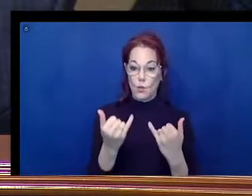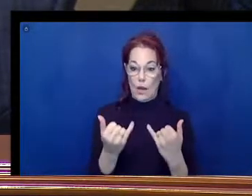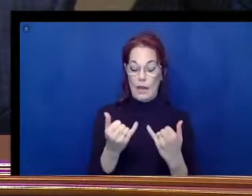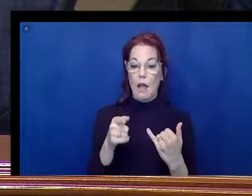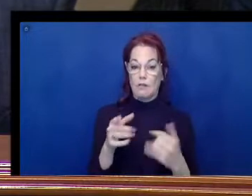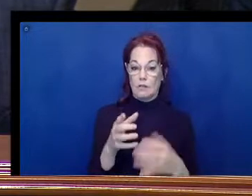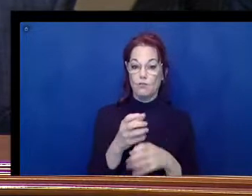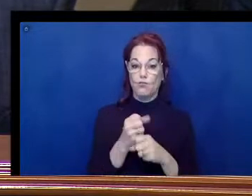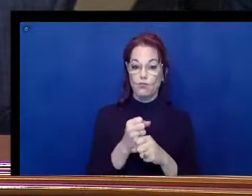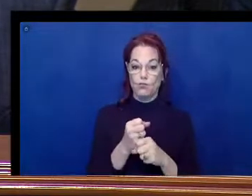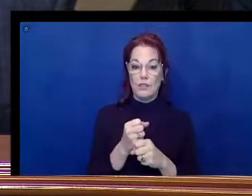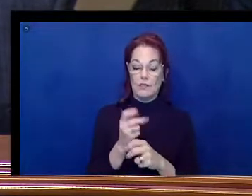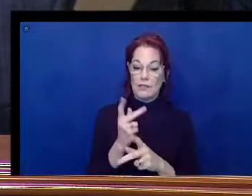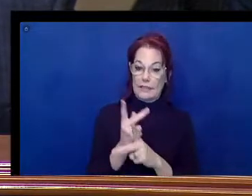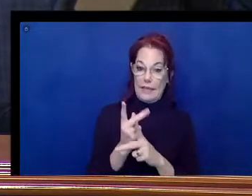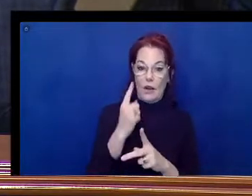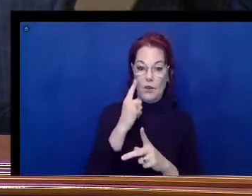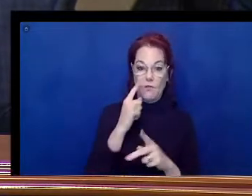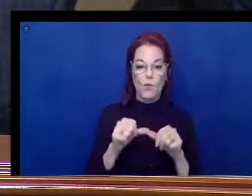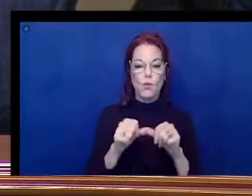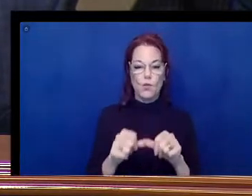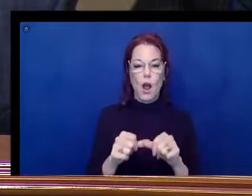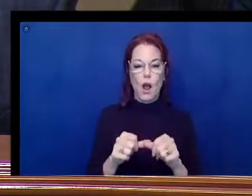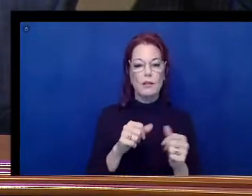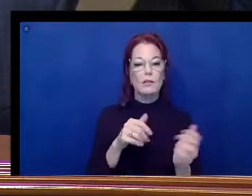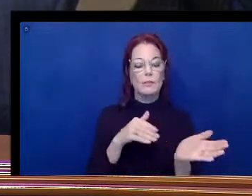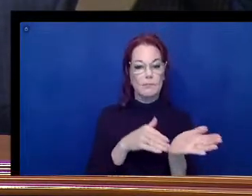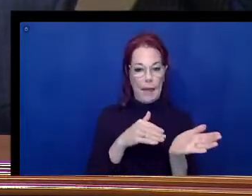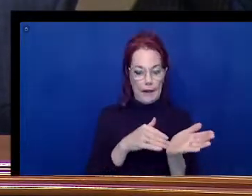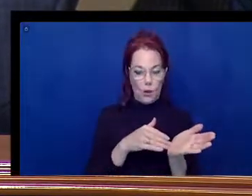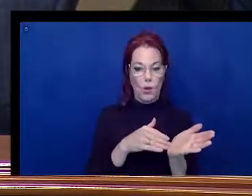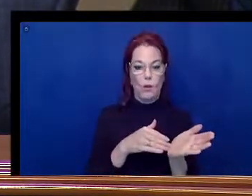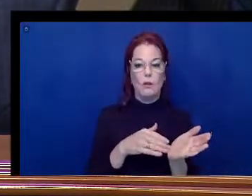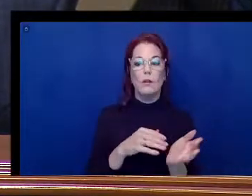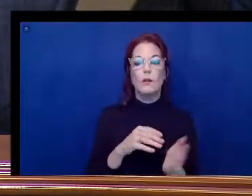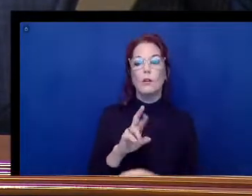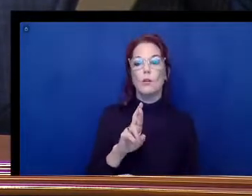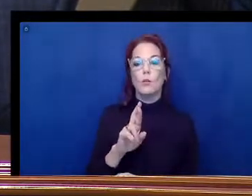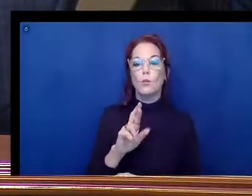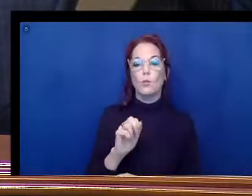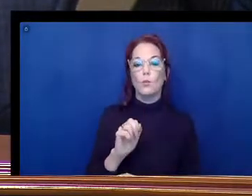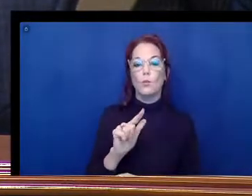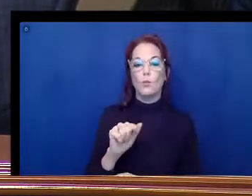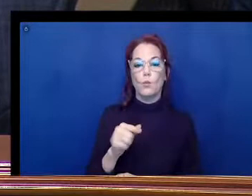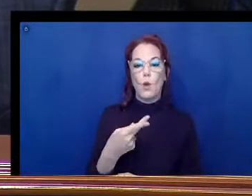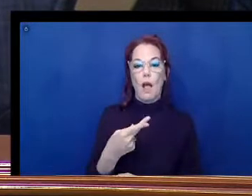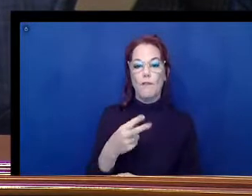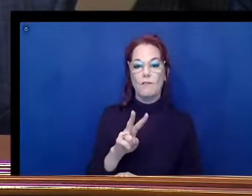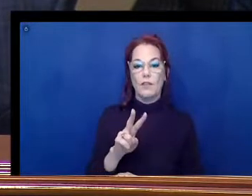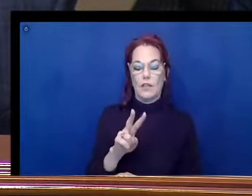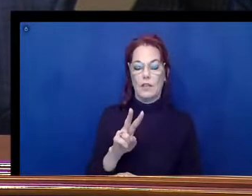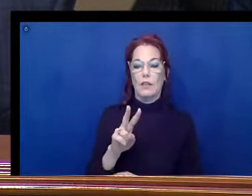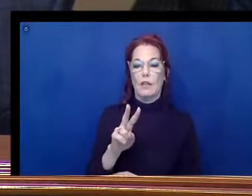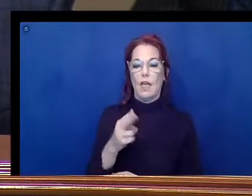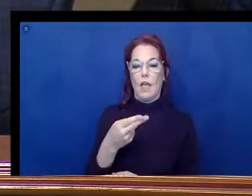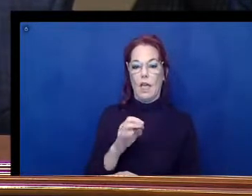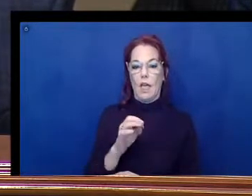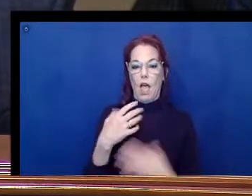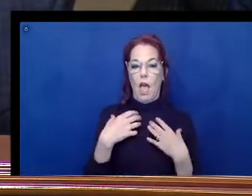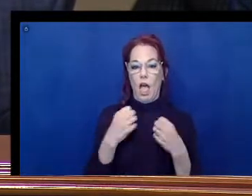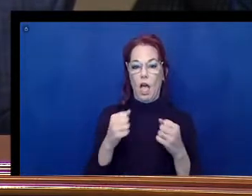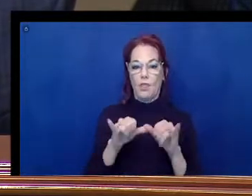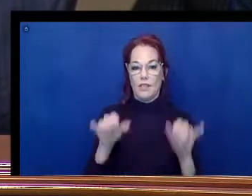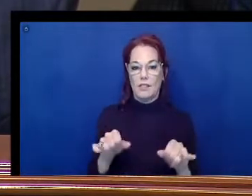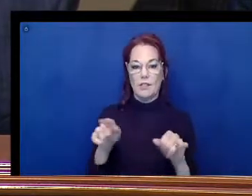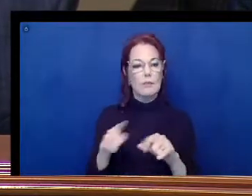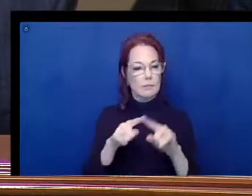for chronic medical conditions at the Ralph H. Johnson VA Health System. He relies on telehealth and remote